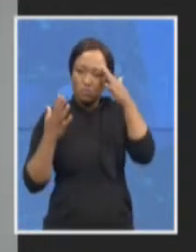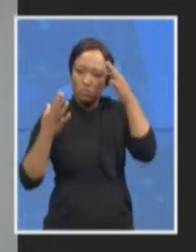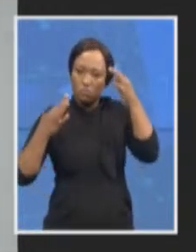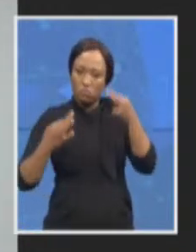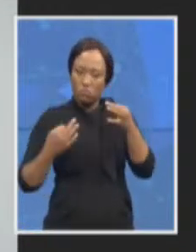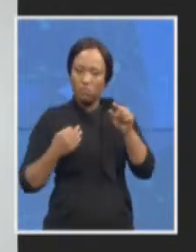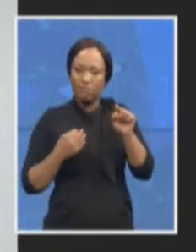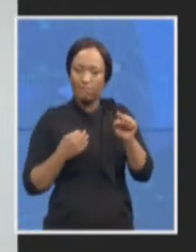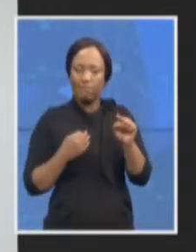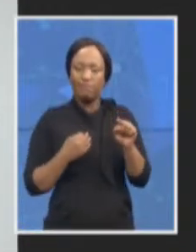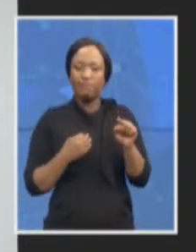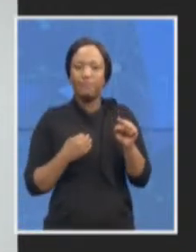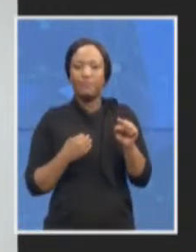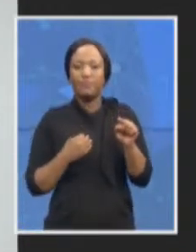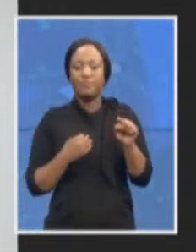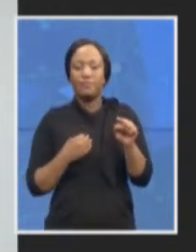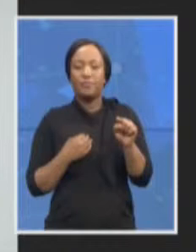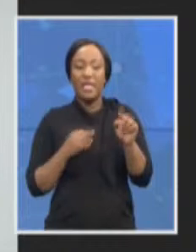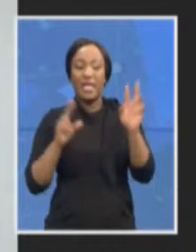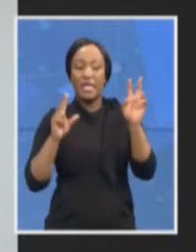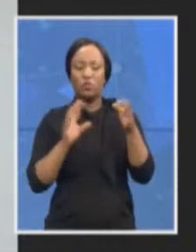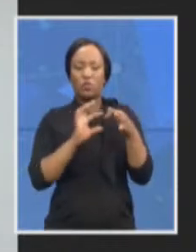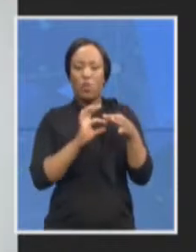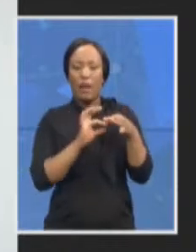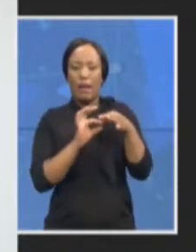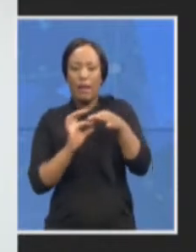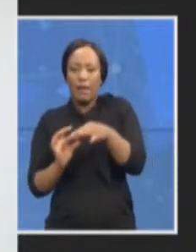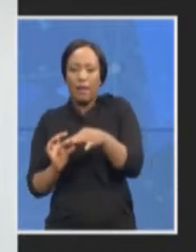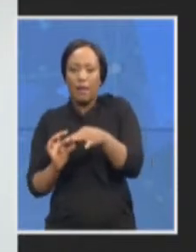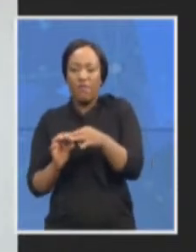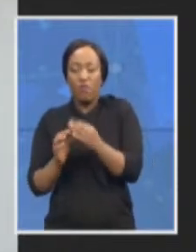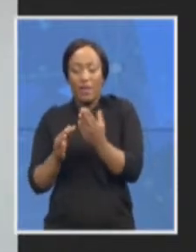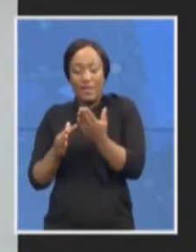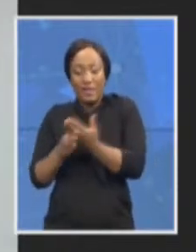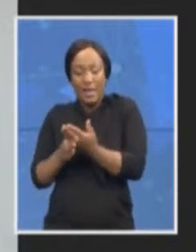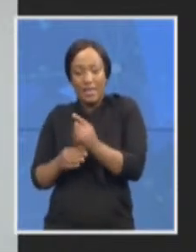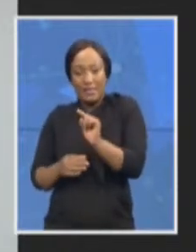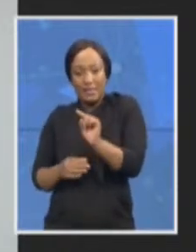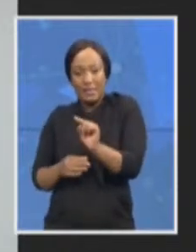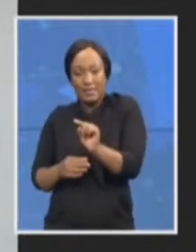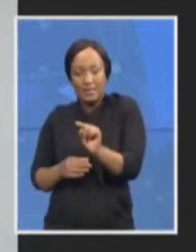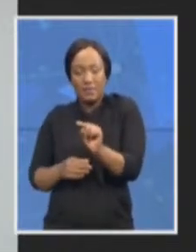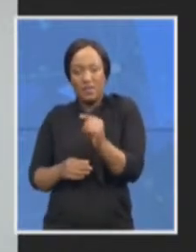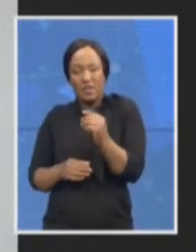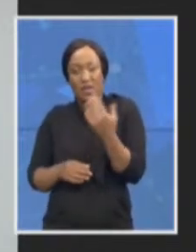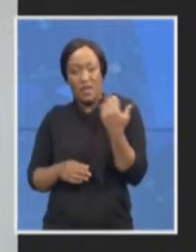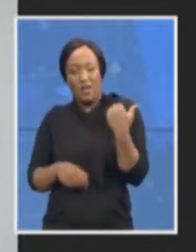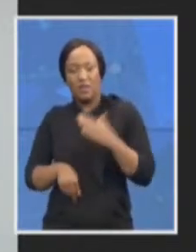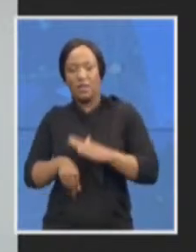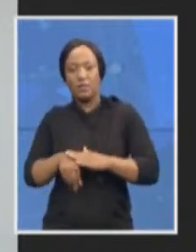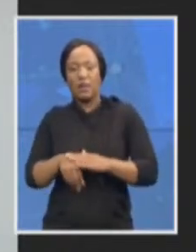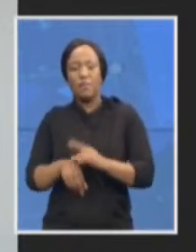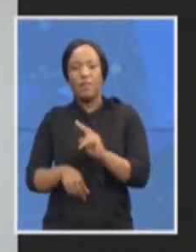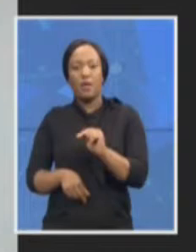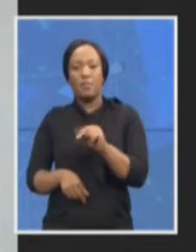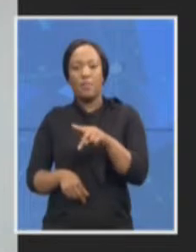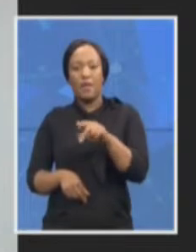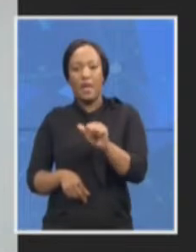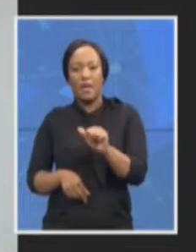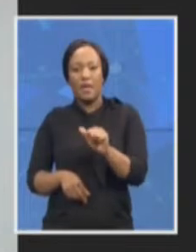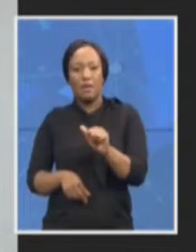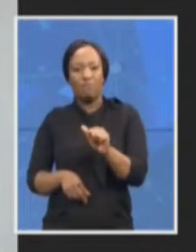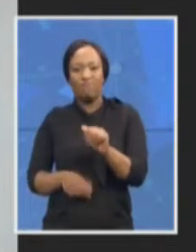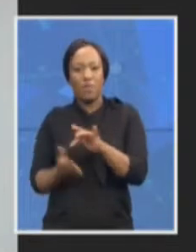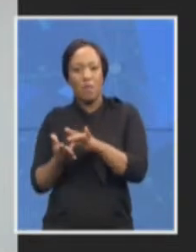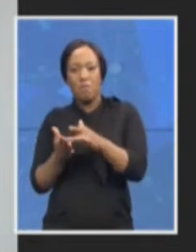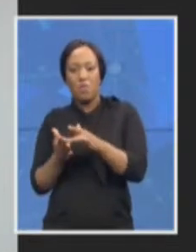this particular case now at that time the MPA was not in a position to make a decision because